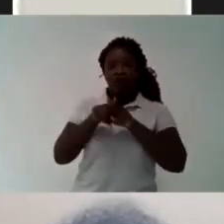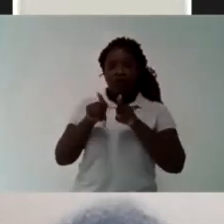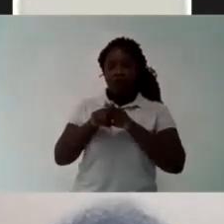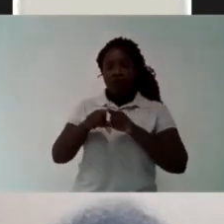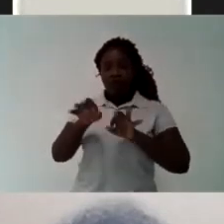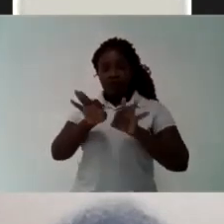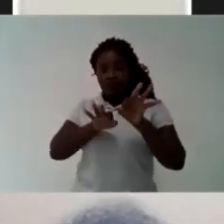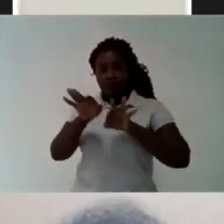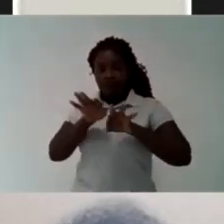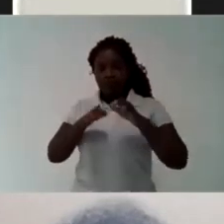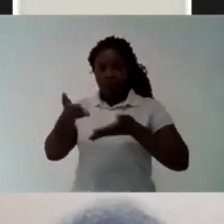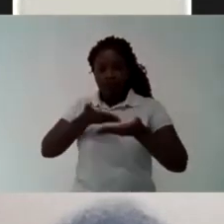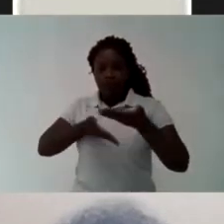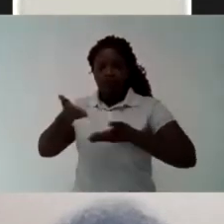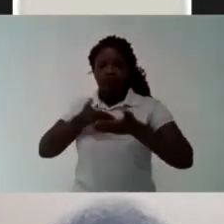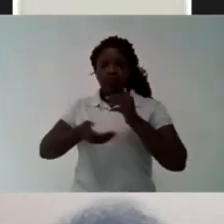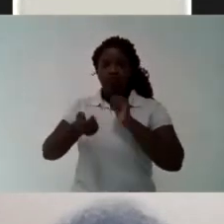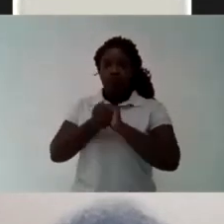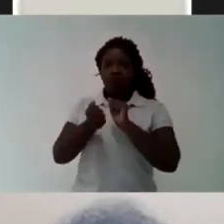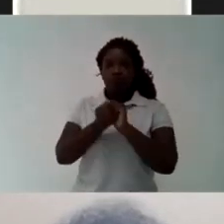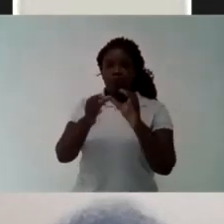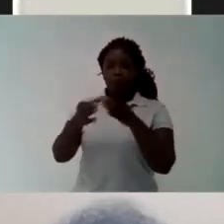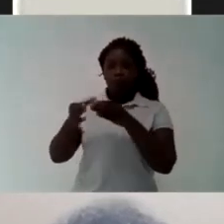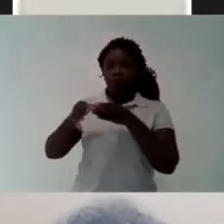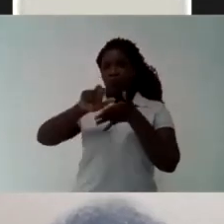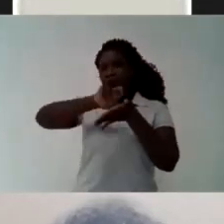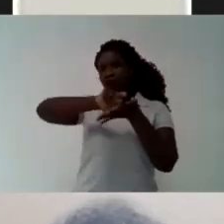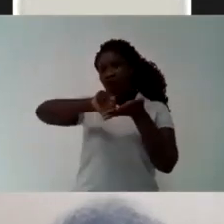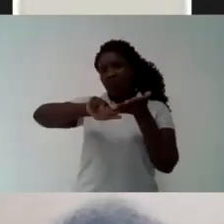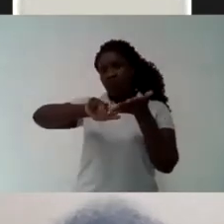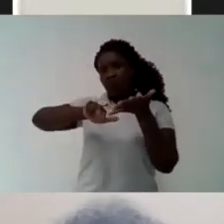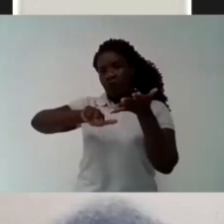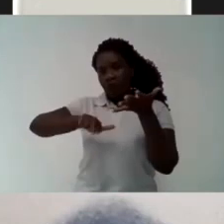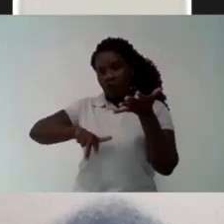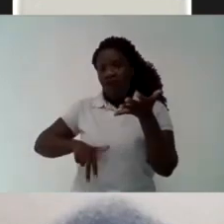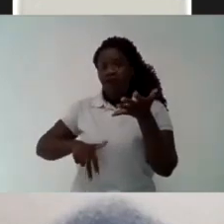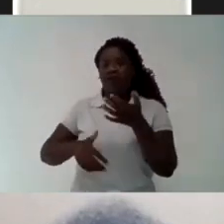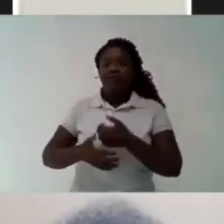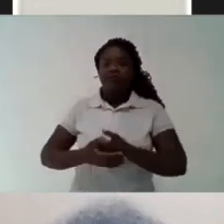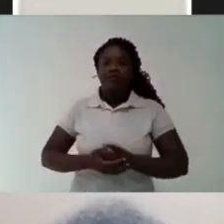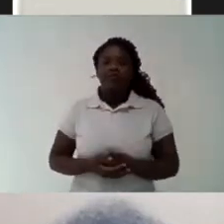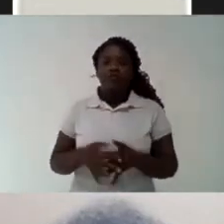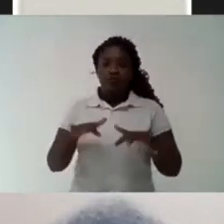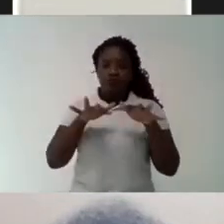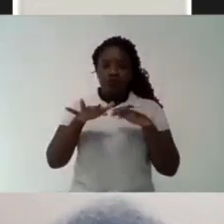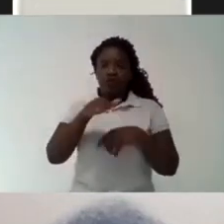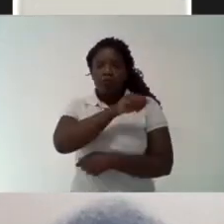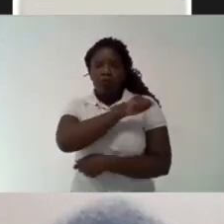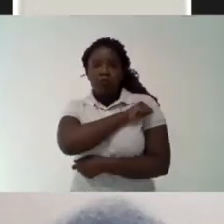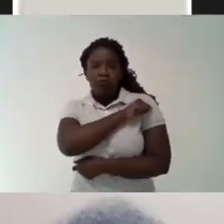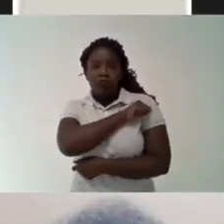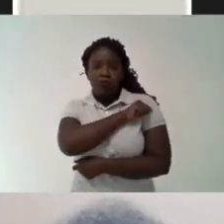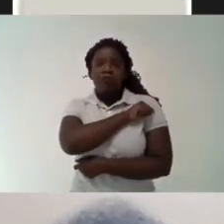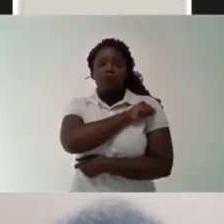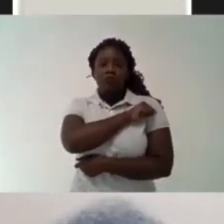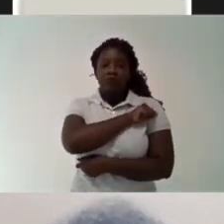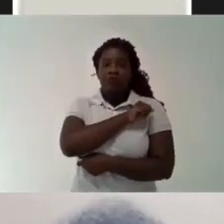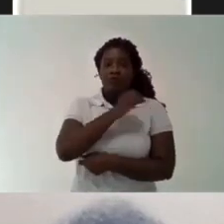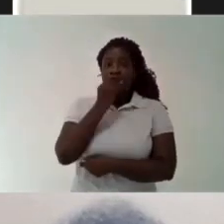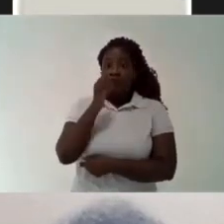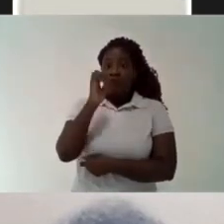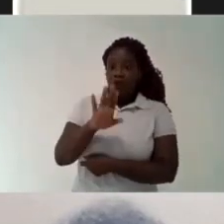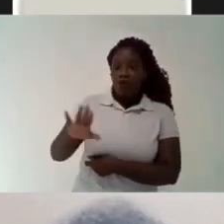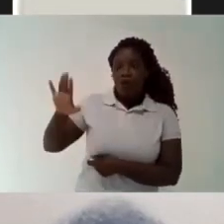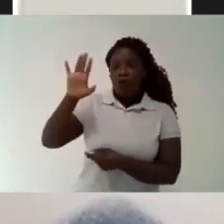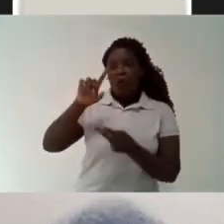plant marijuana A place of havoc And I believe that this is There